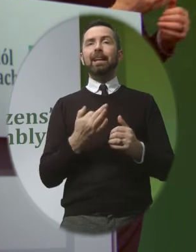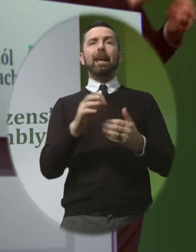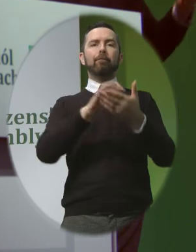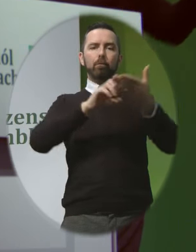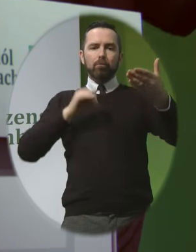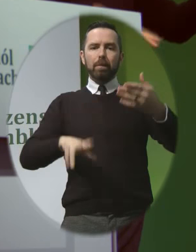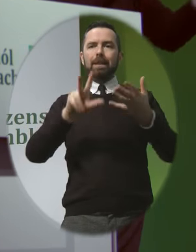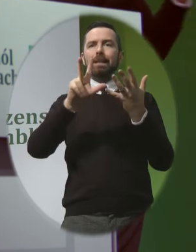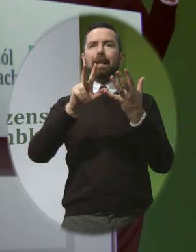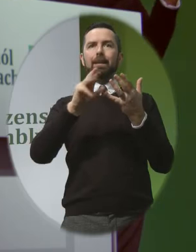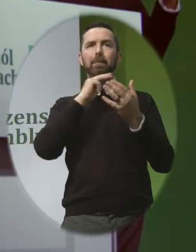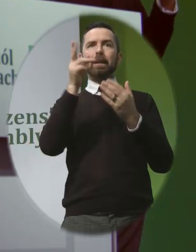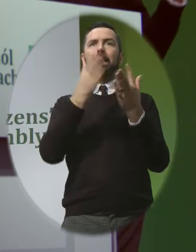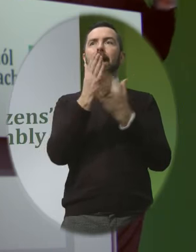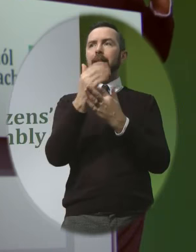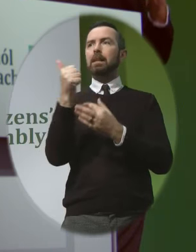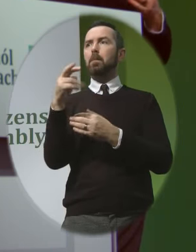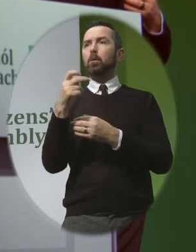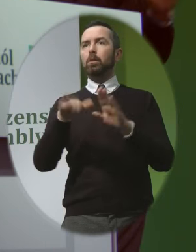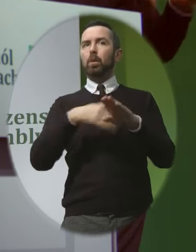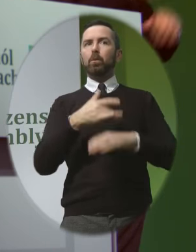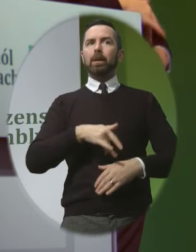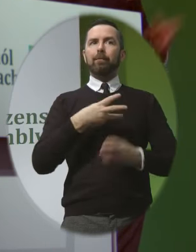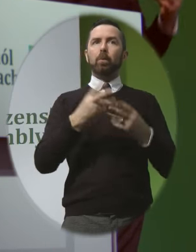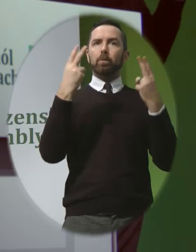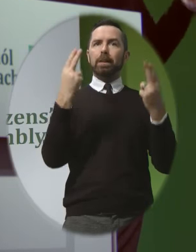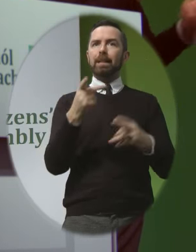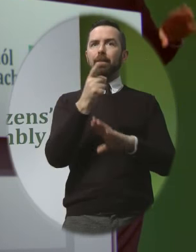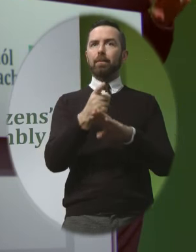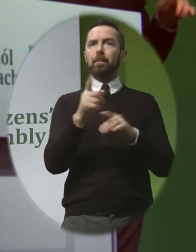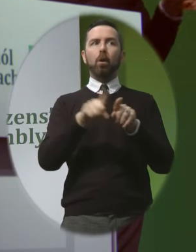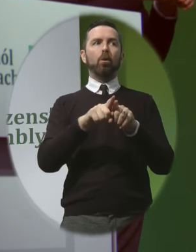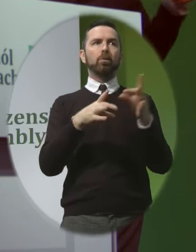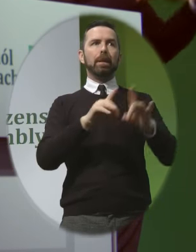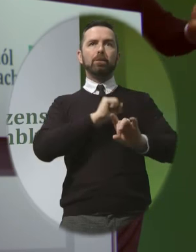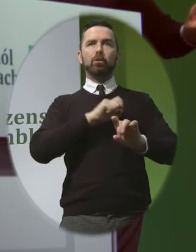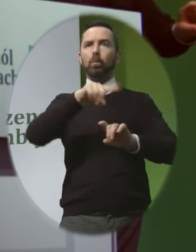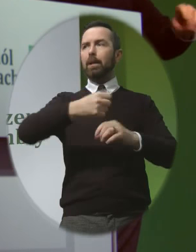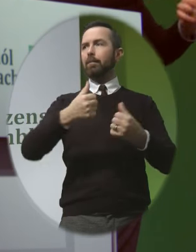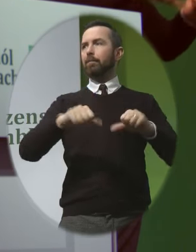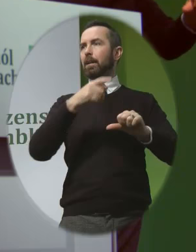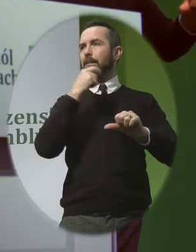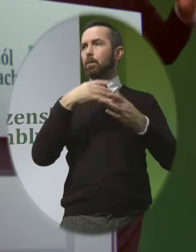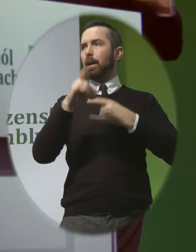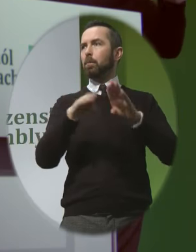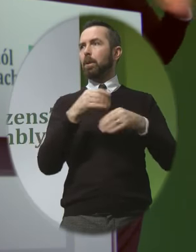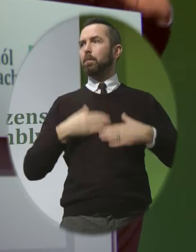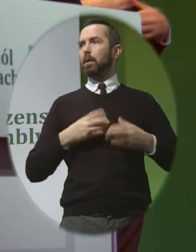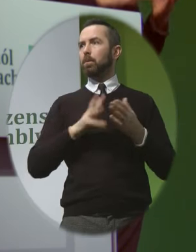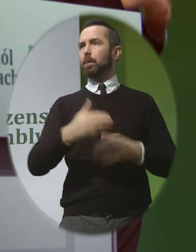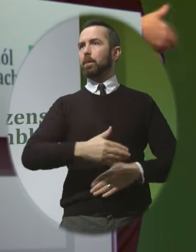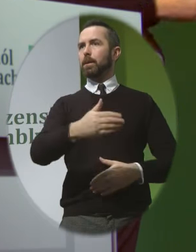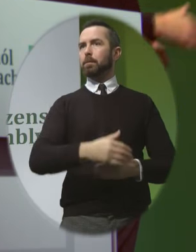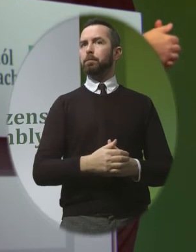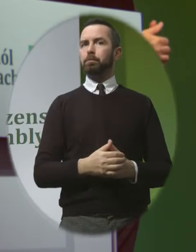to access abortion services where we live when we need to and also ensure that we have the final say in what is done to our bodies during pregnancy or birth